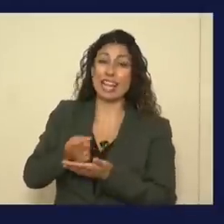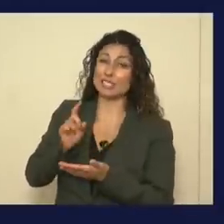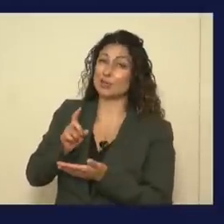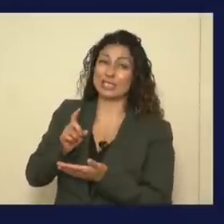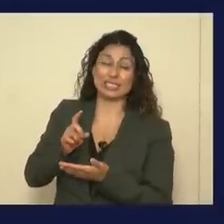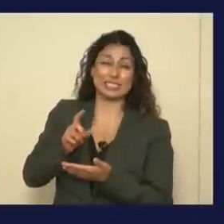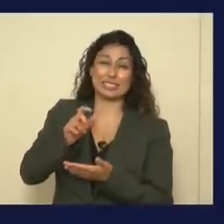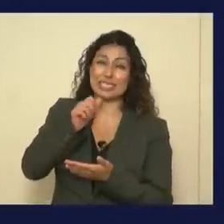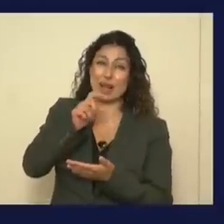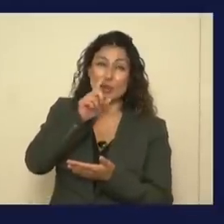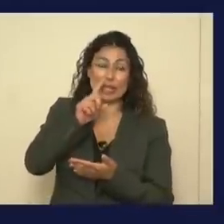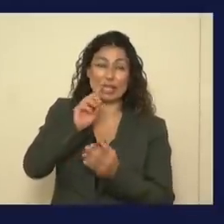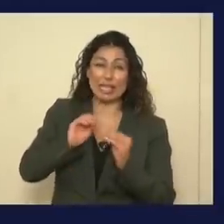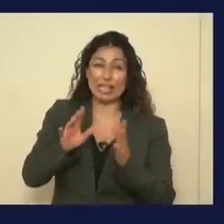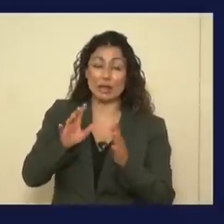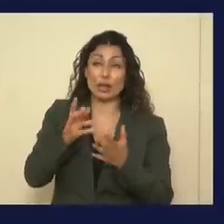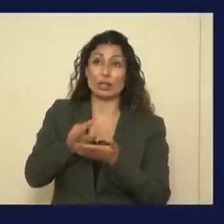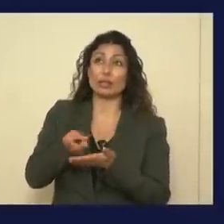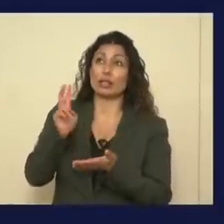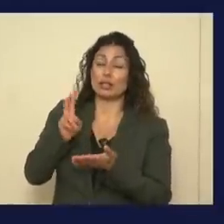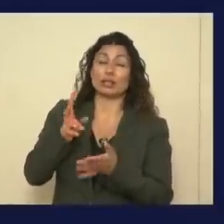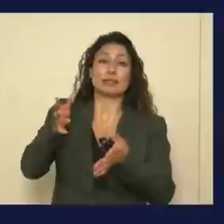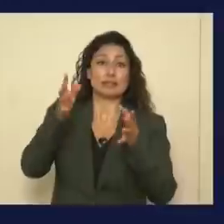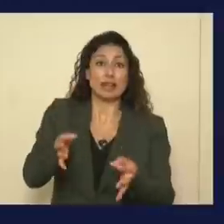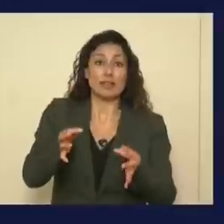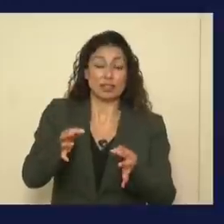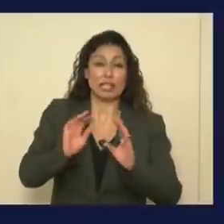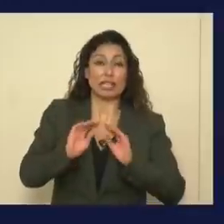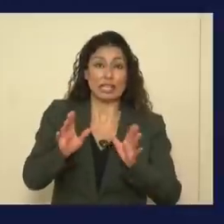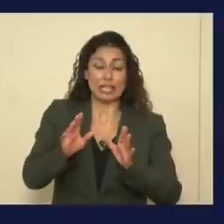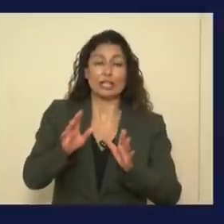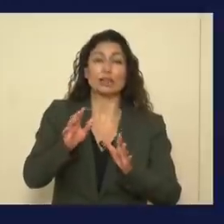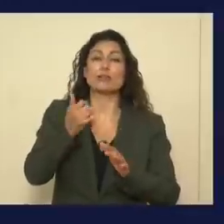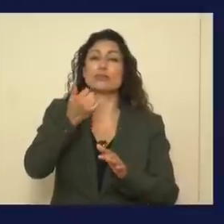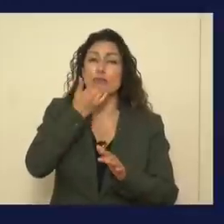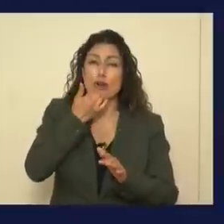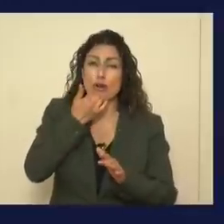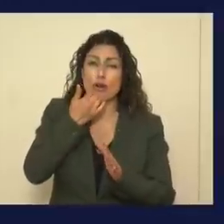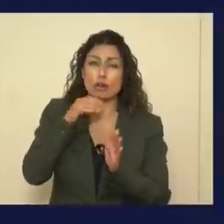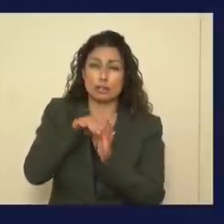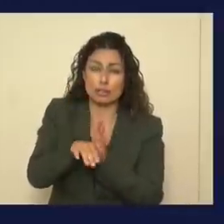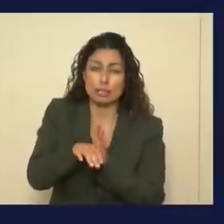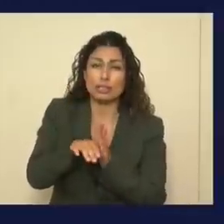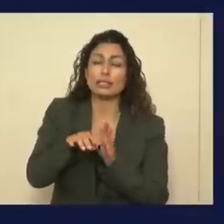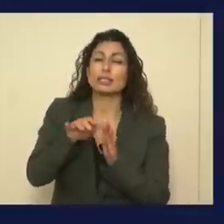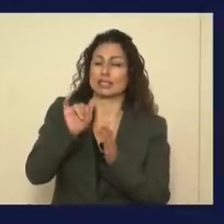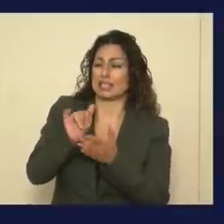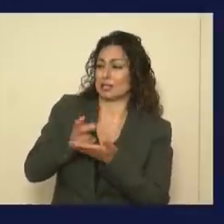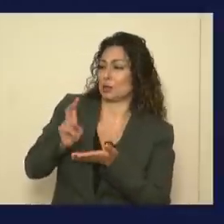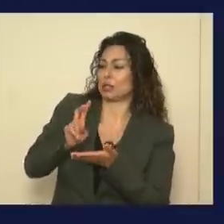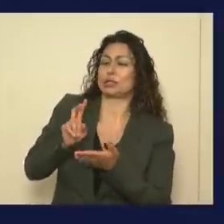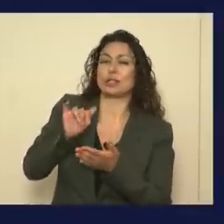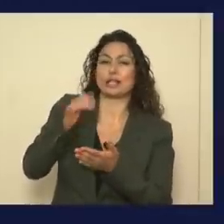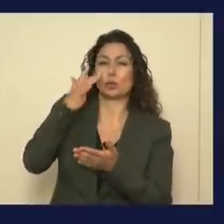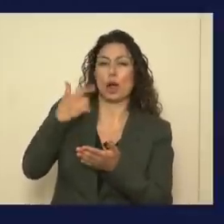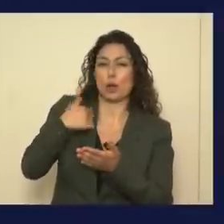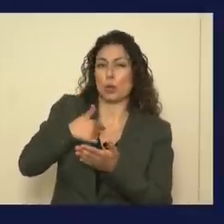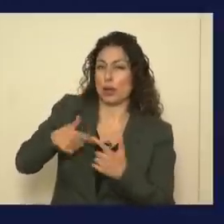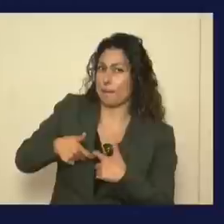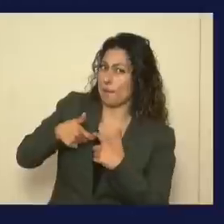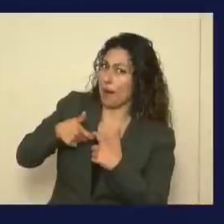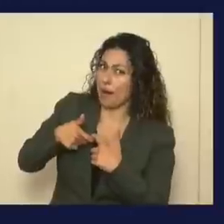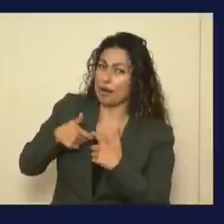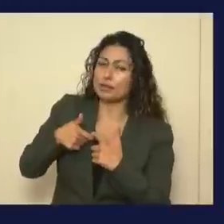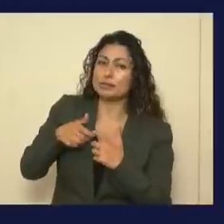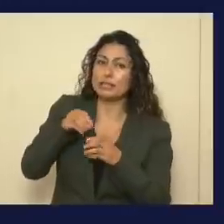not really clear. Week before that, absolutely clear trending in the wrong direction, which is why we had to pause in-person